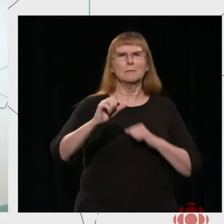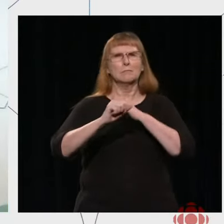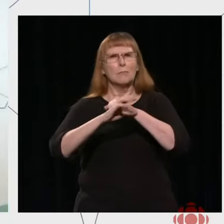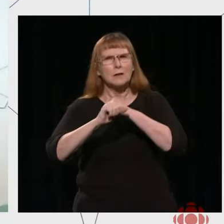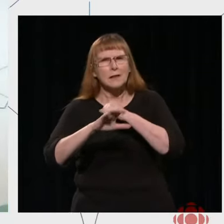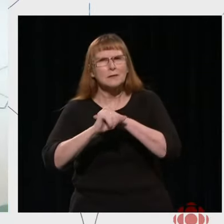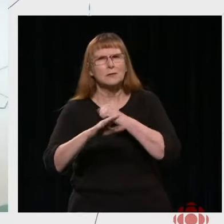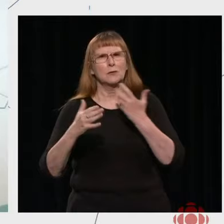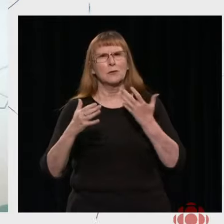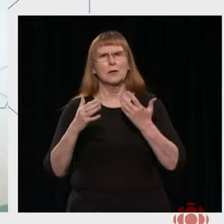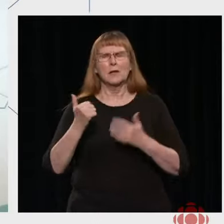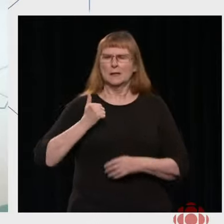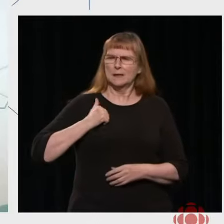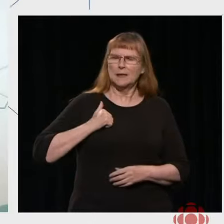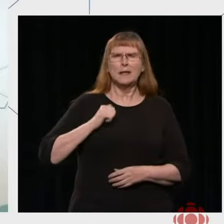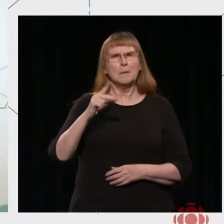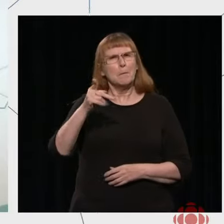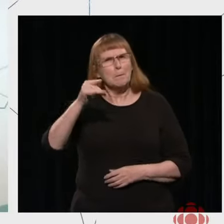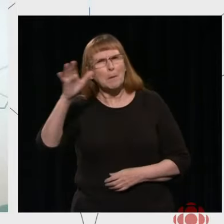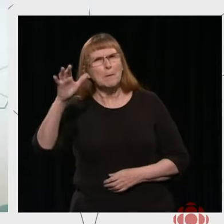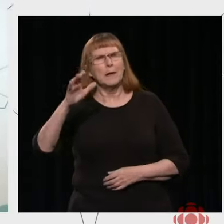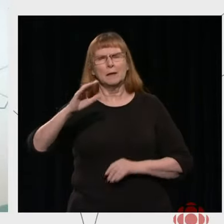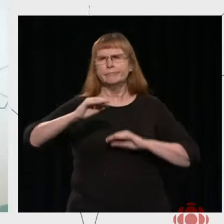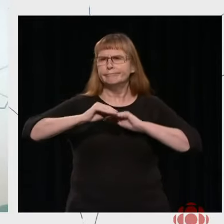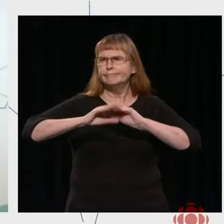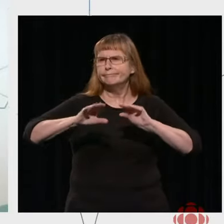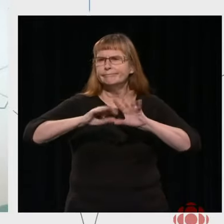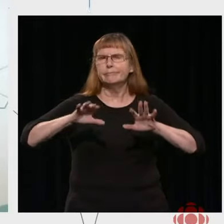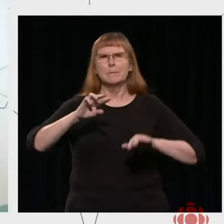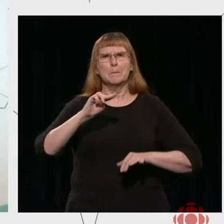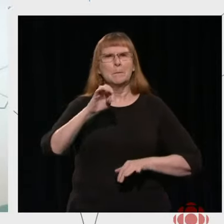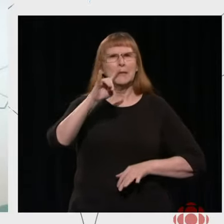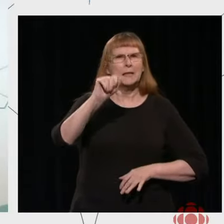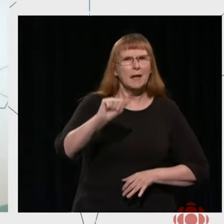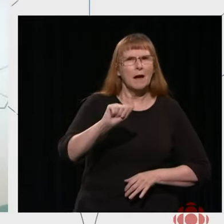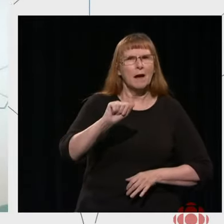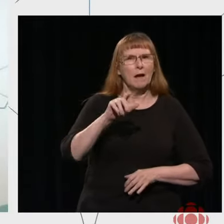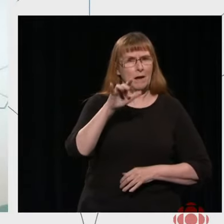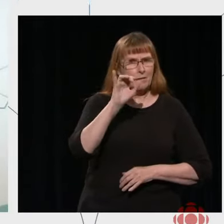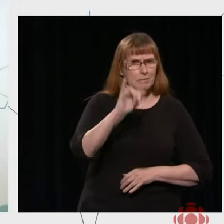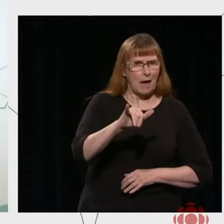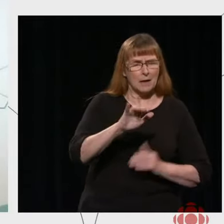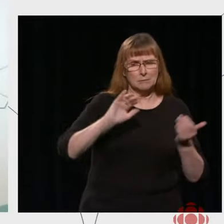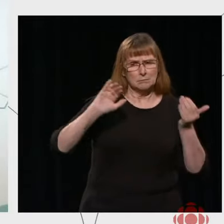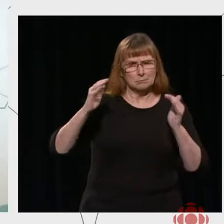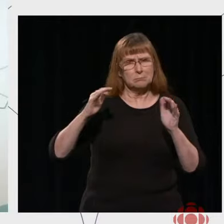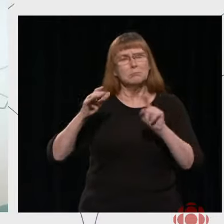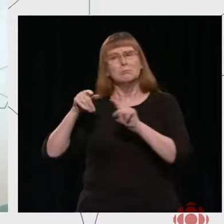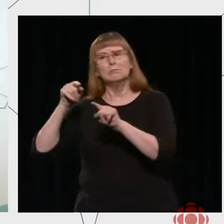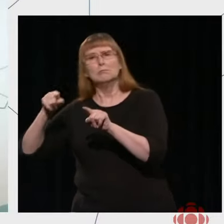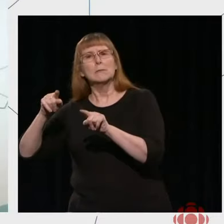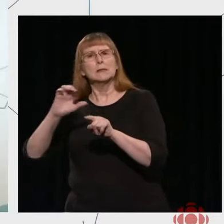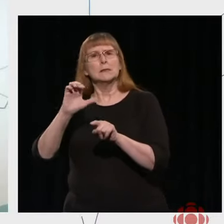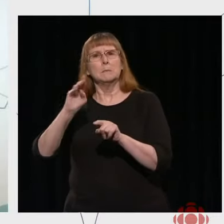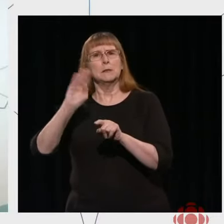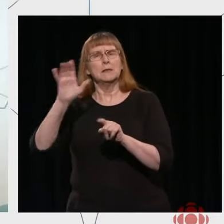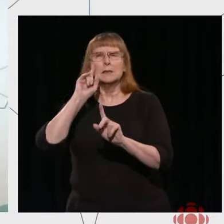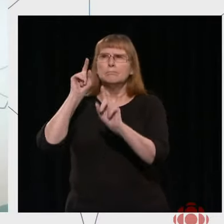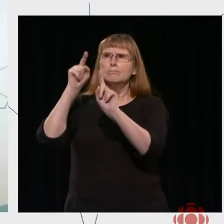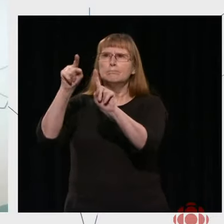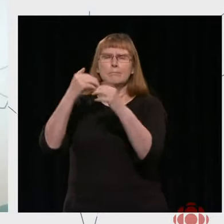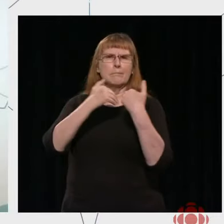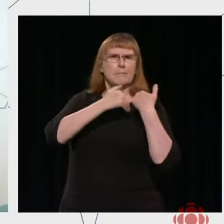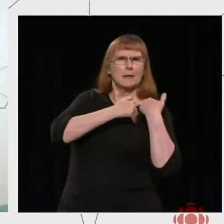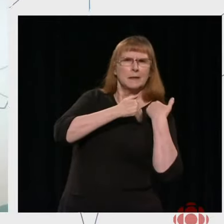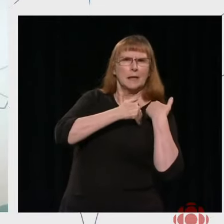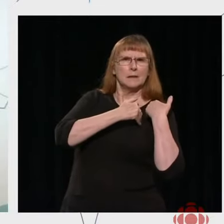to the initial objectives of the Canadian Broadcasting Corporation? How do you see that definition as